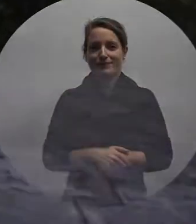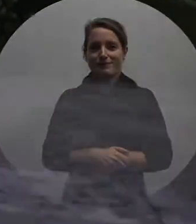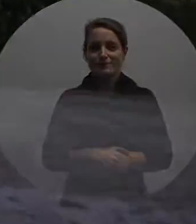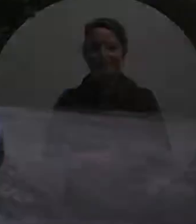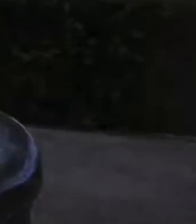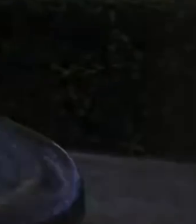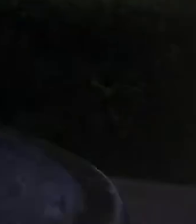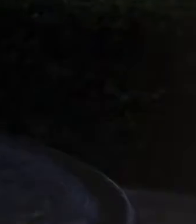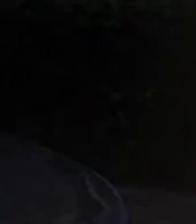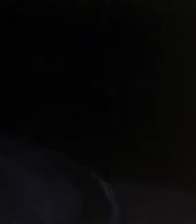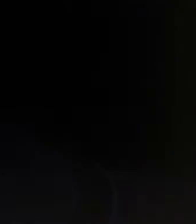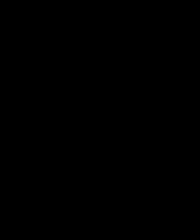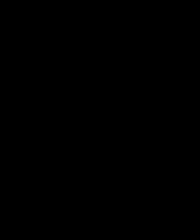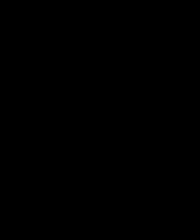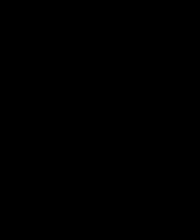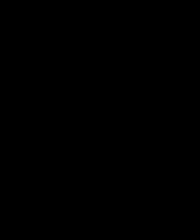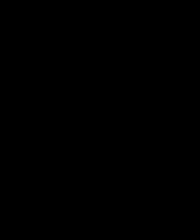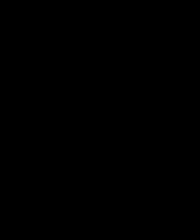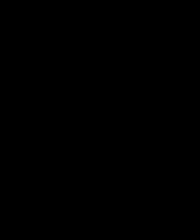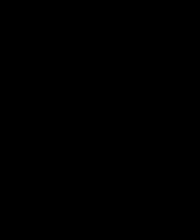Maltese Company... High PY